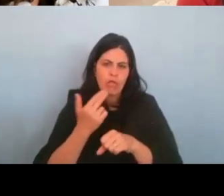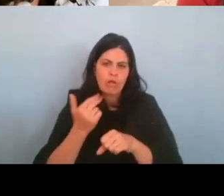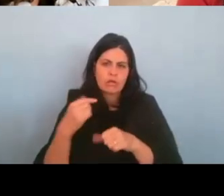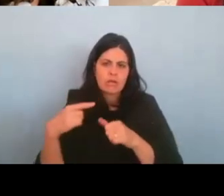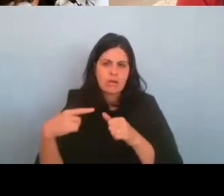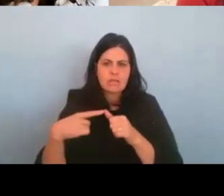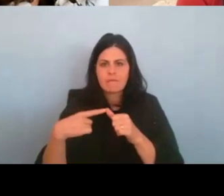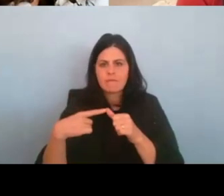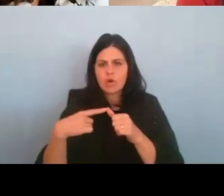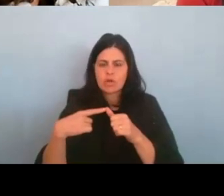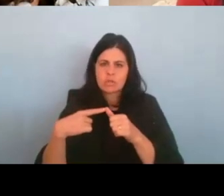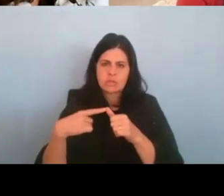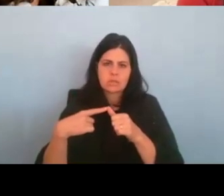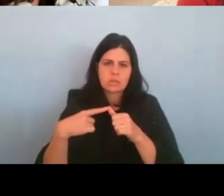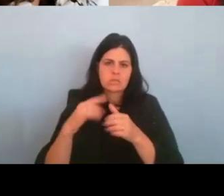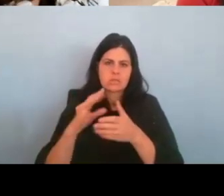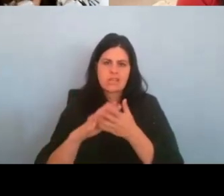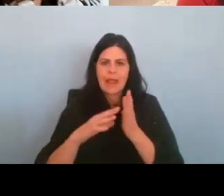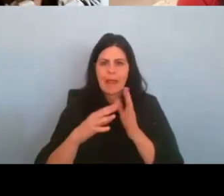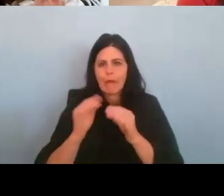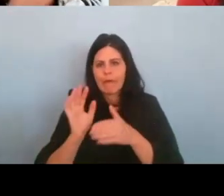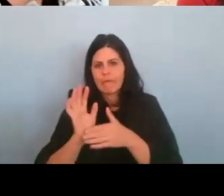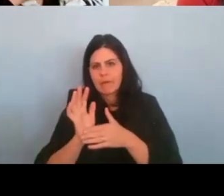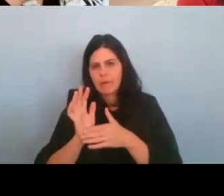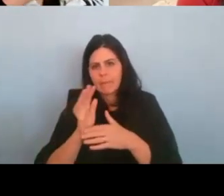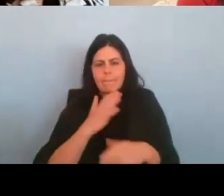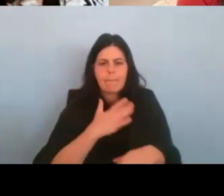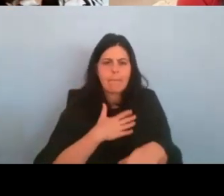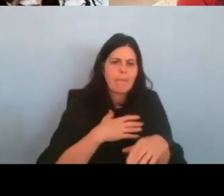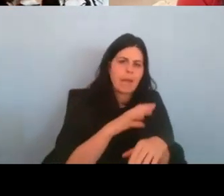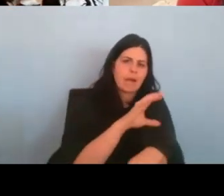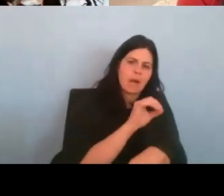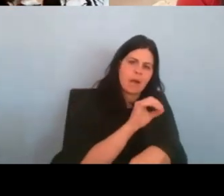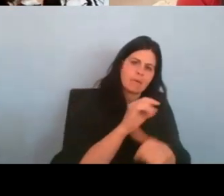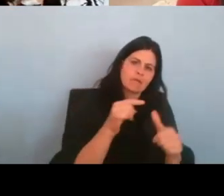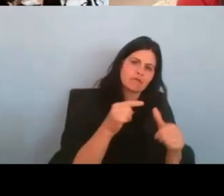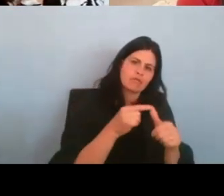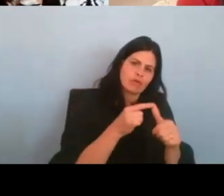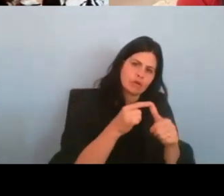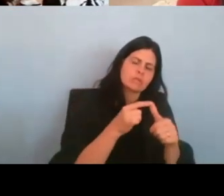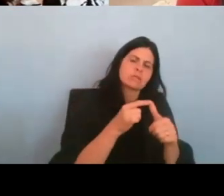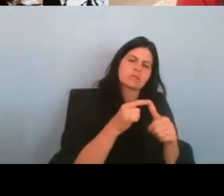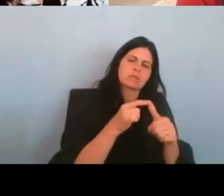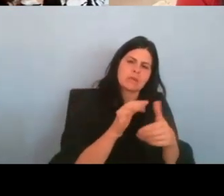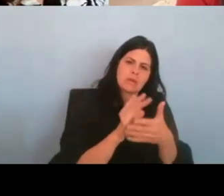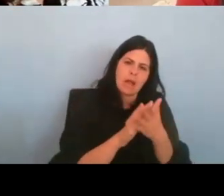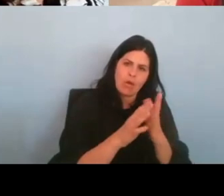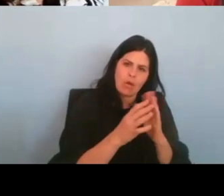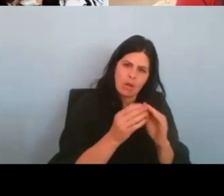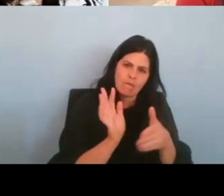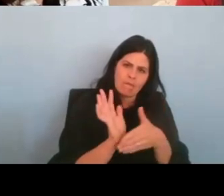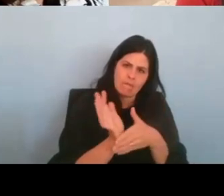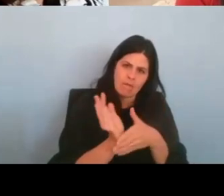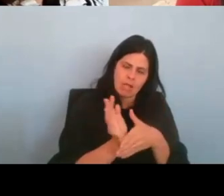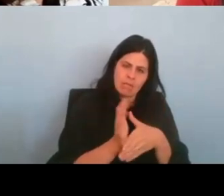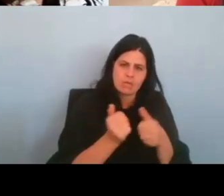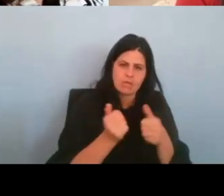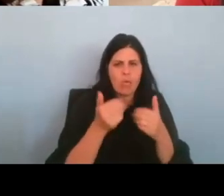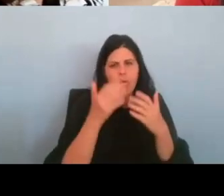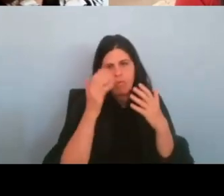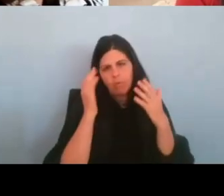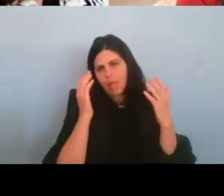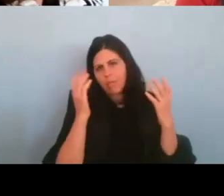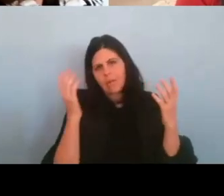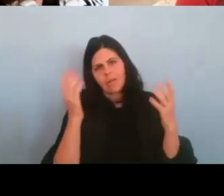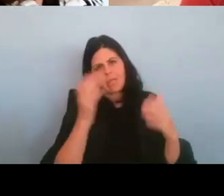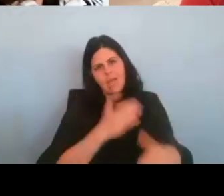film, my first narrative film, my company's first, um, narrative film. It was just, uh, it's overwhelming the joy that